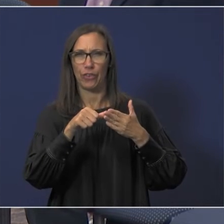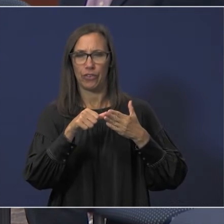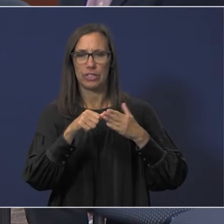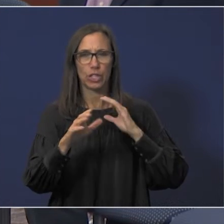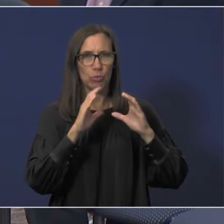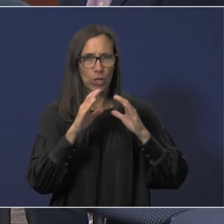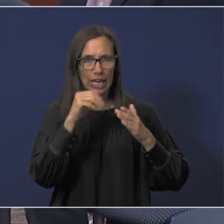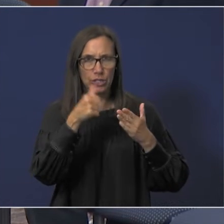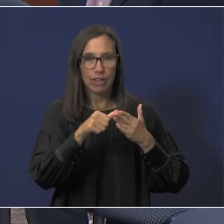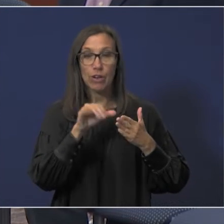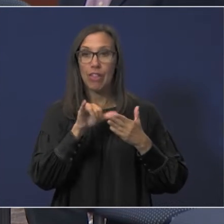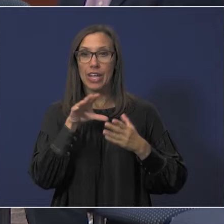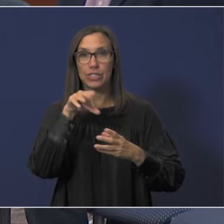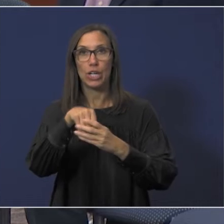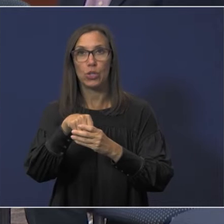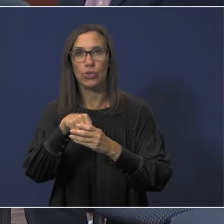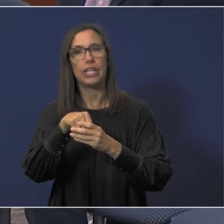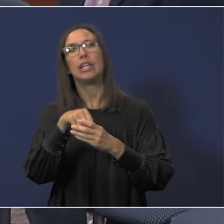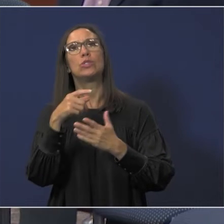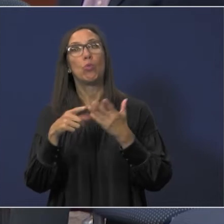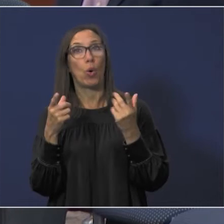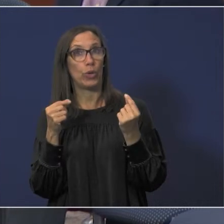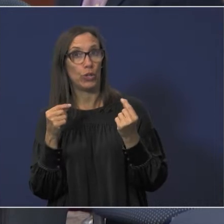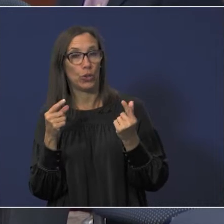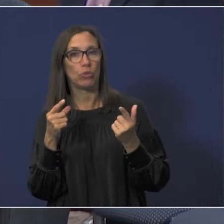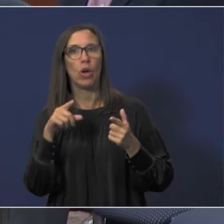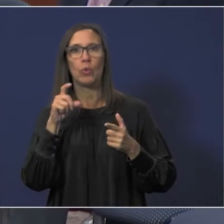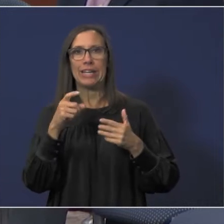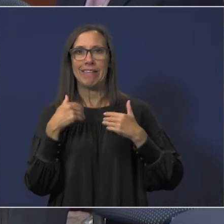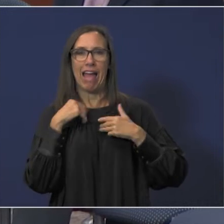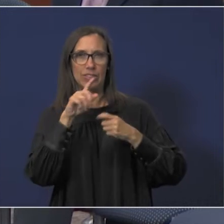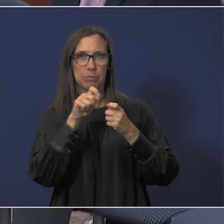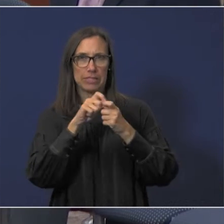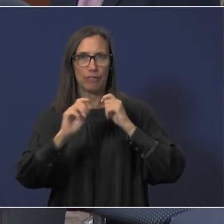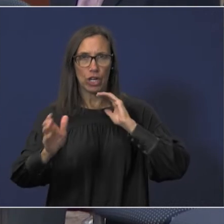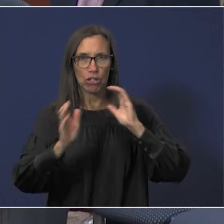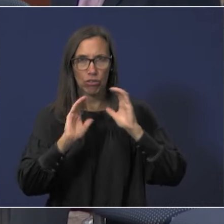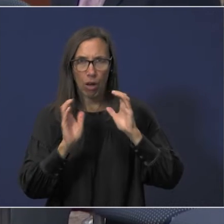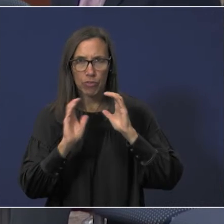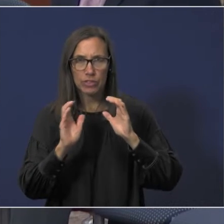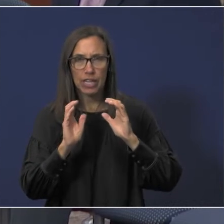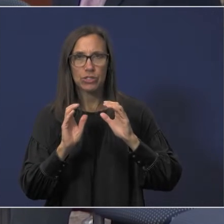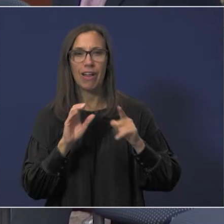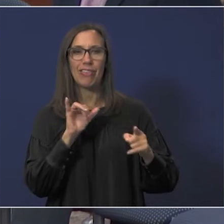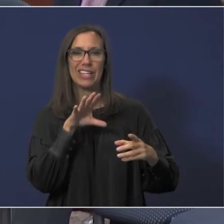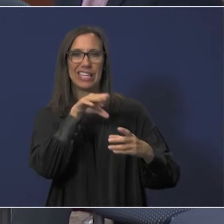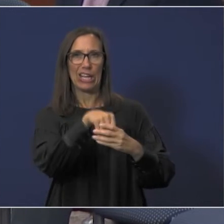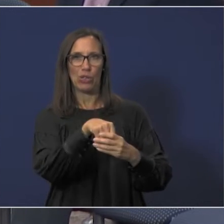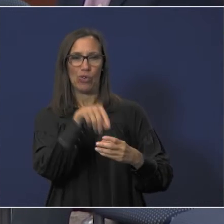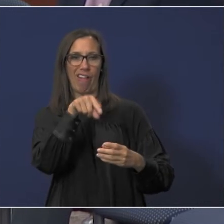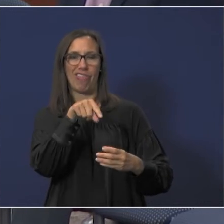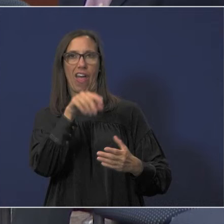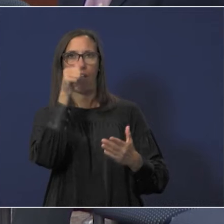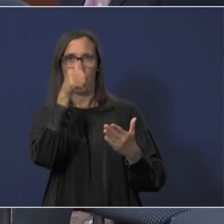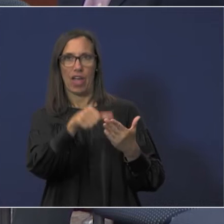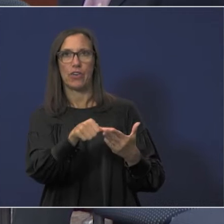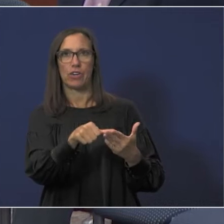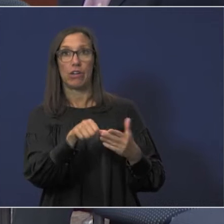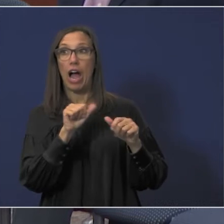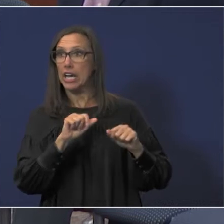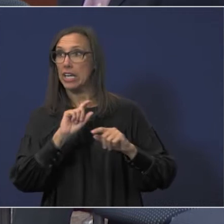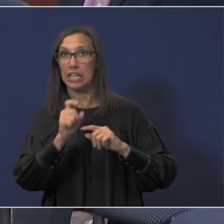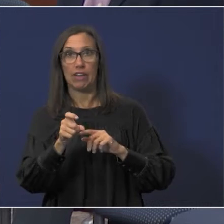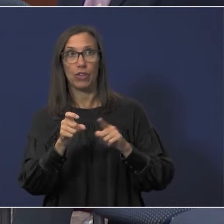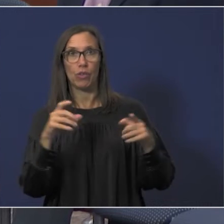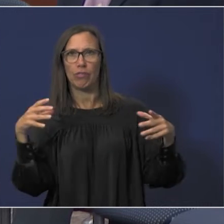so as part of our audit standards we're required to make certain communications to governance that those are included in this letter i can give you